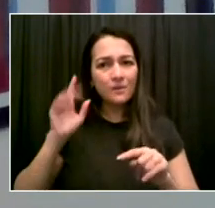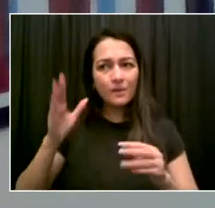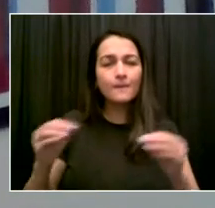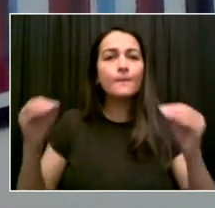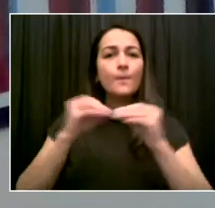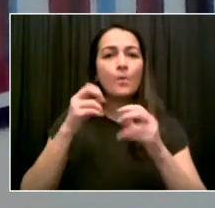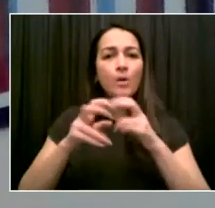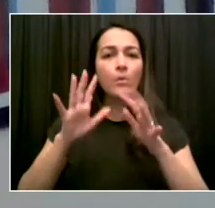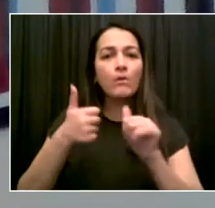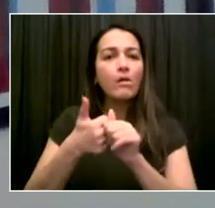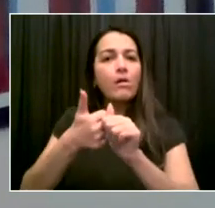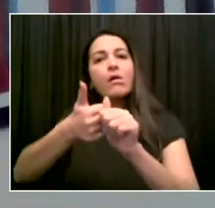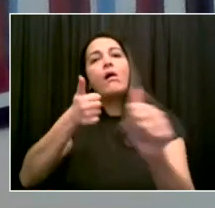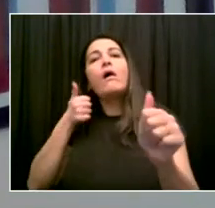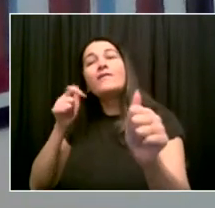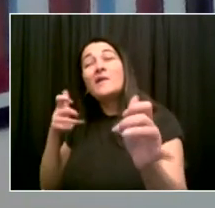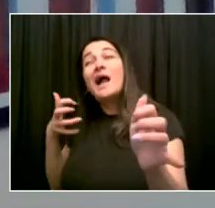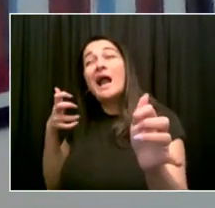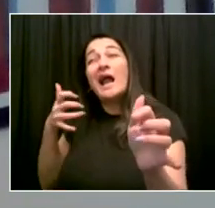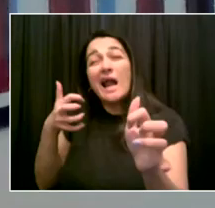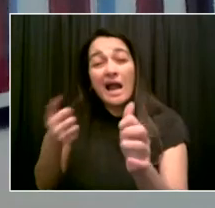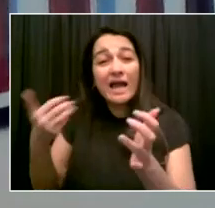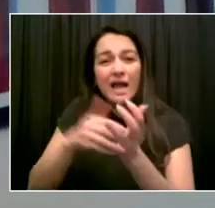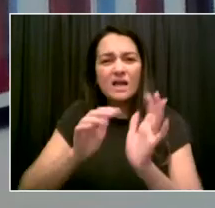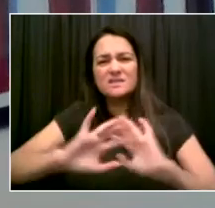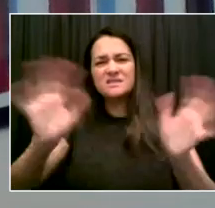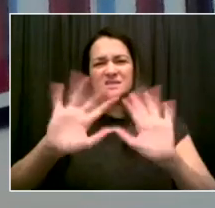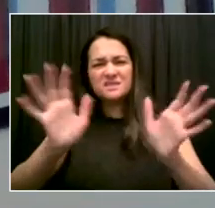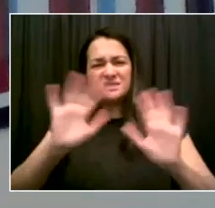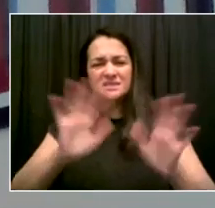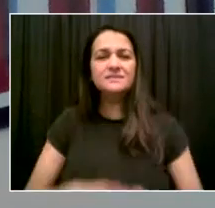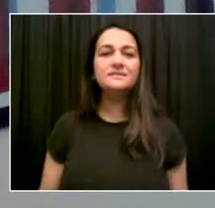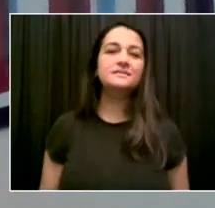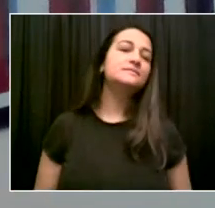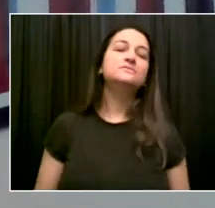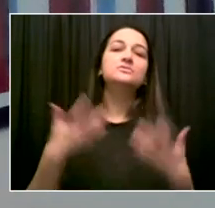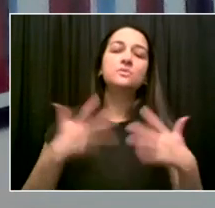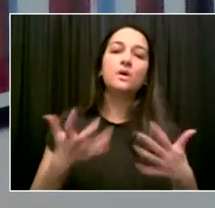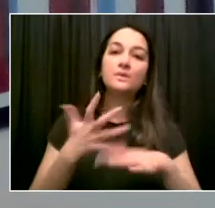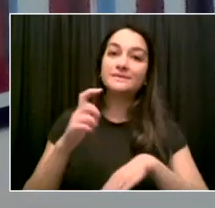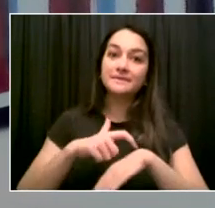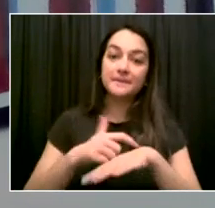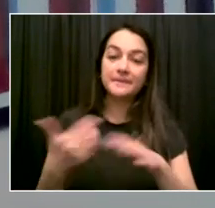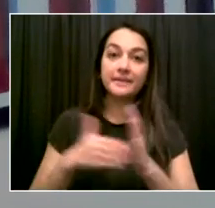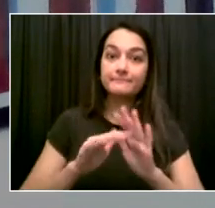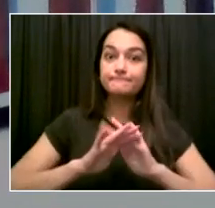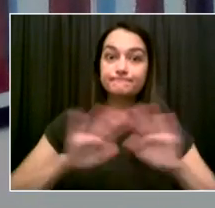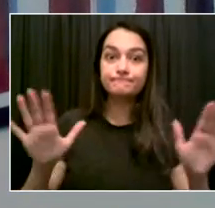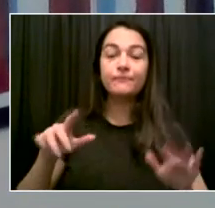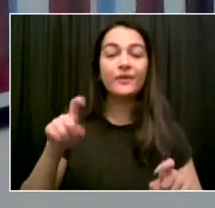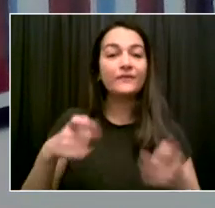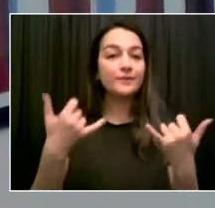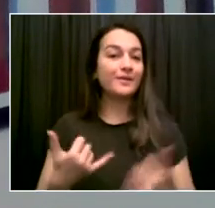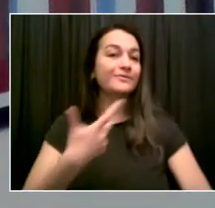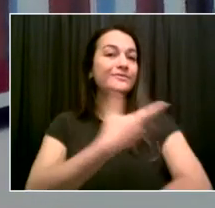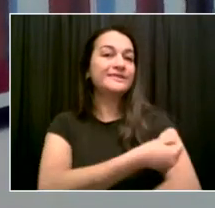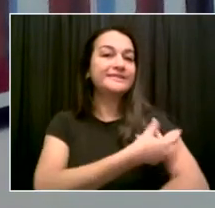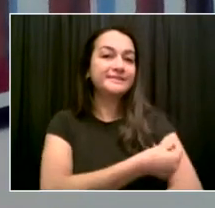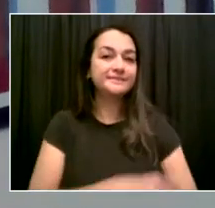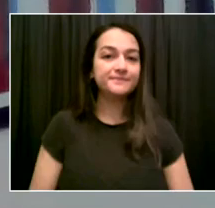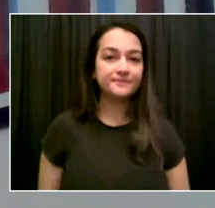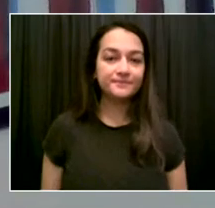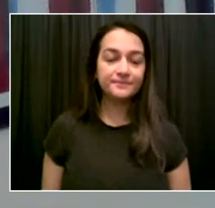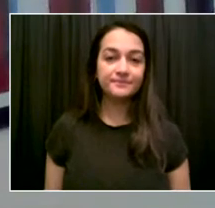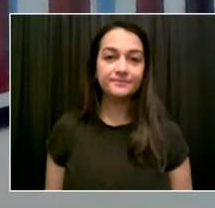themselves, their families, their communities, and get the vaccine. And actually, that's not hypothetical because we're seeing it in places around the world